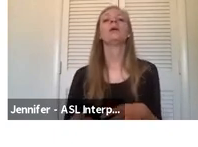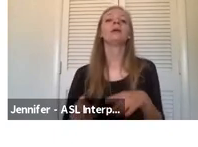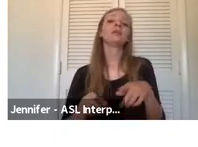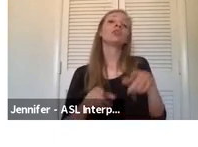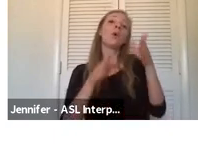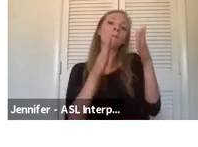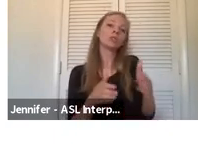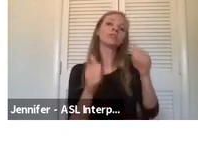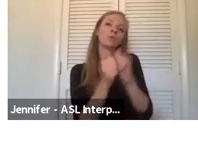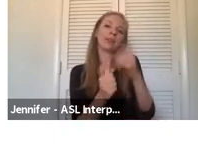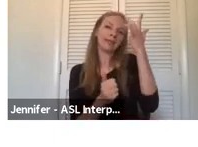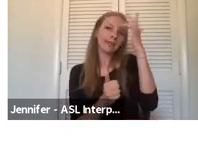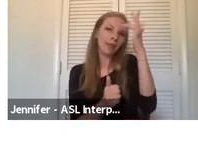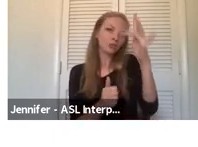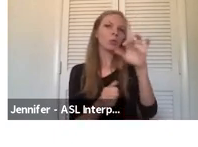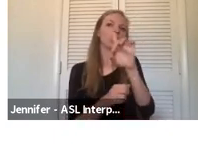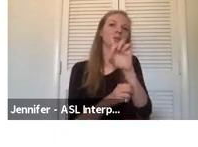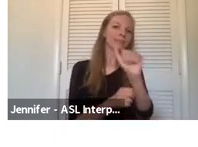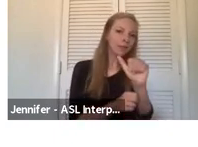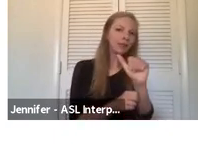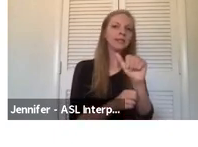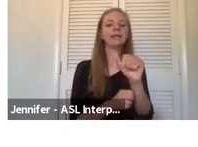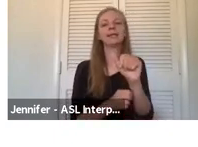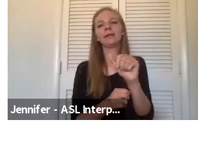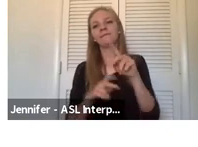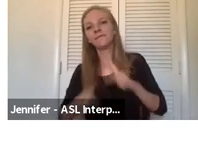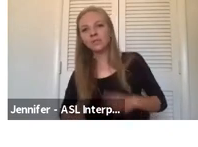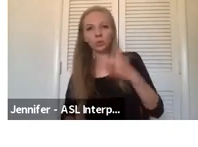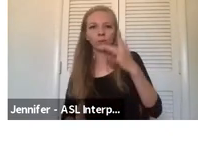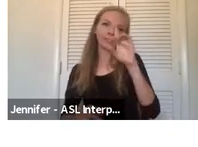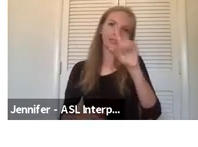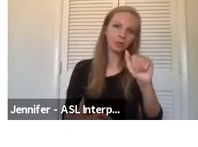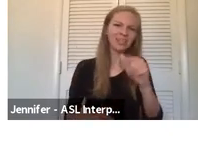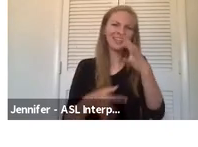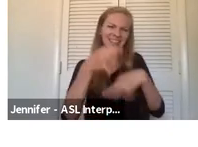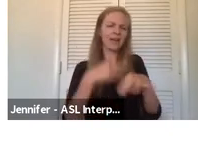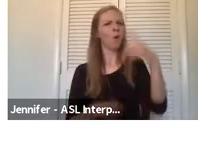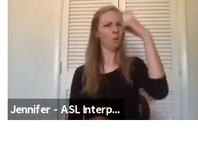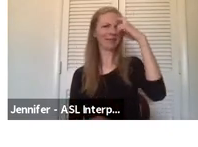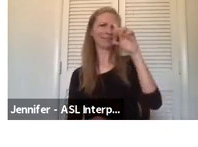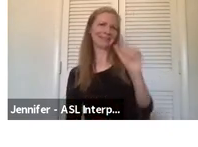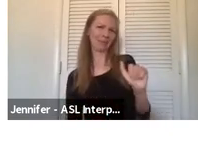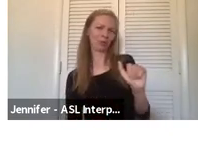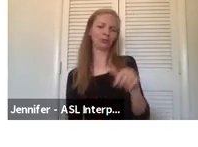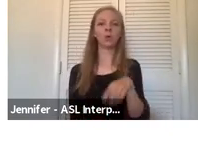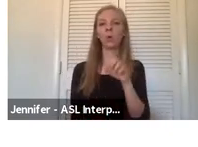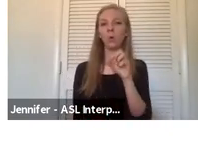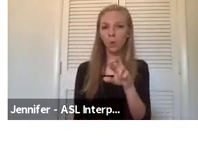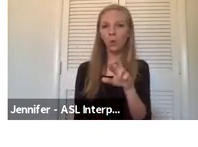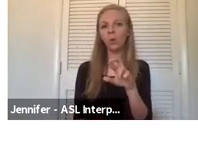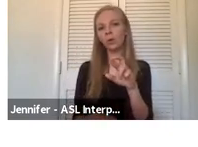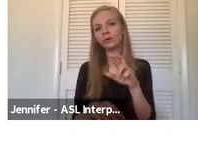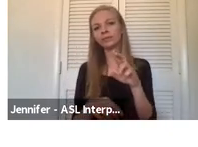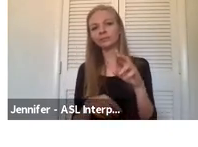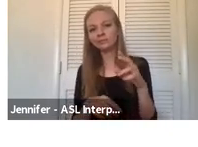intellectual or developmental disability, instead of saying she's mentally disabled or, you know, using the very,